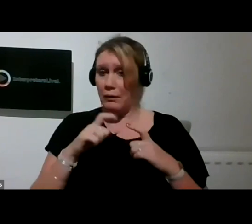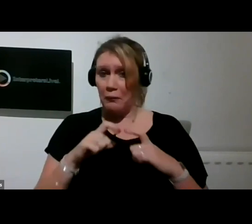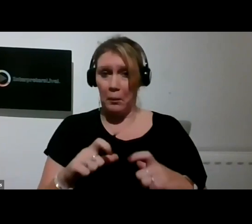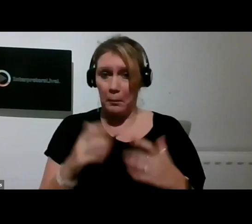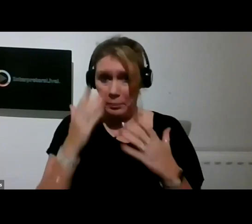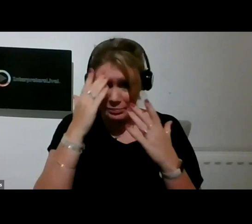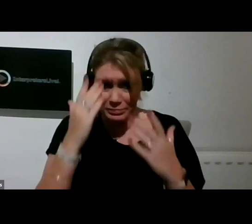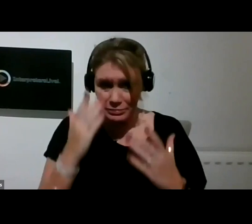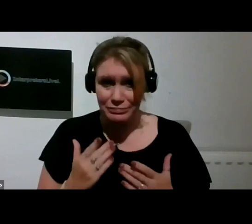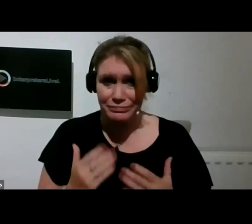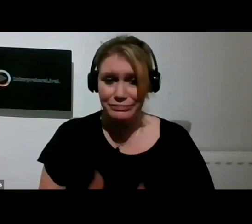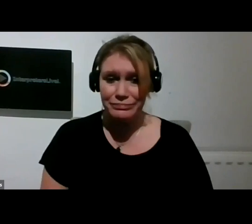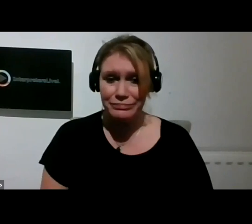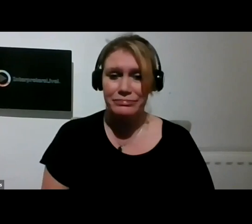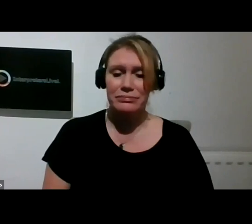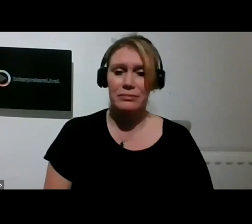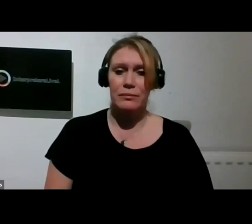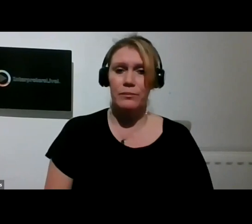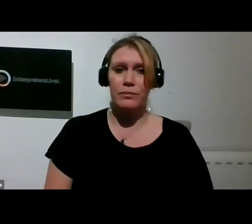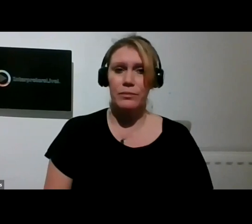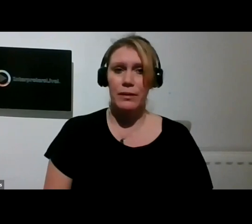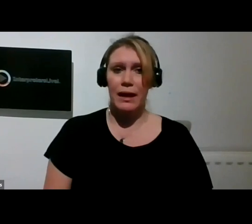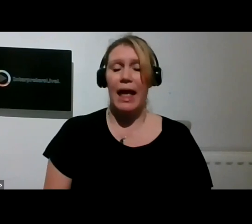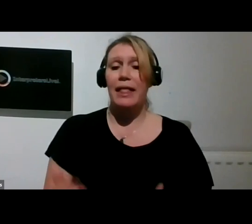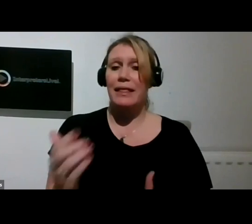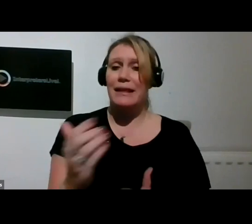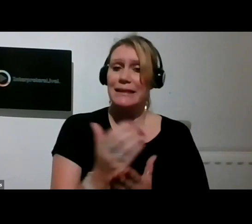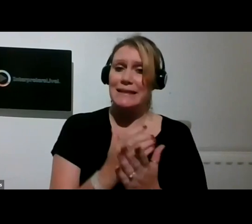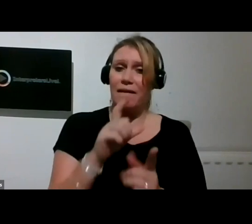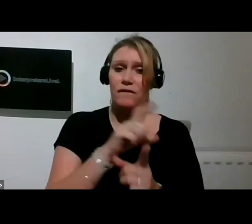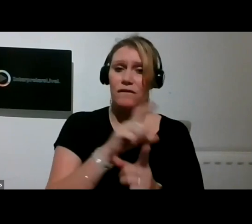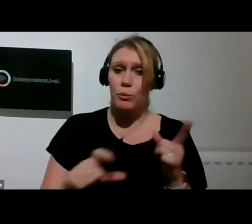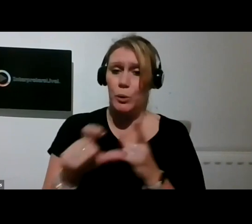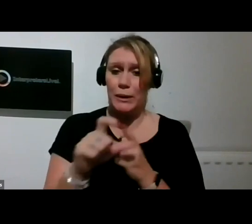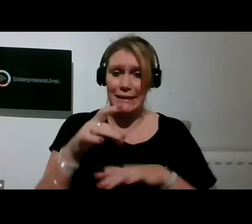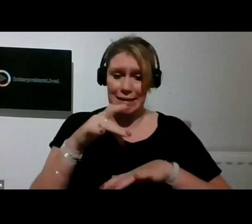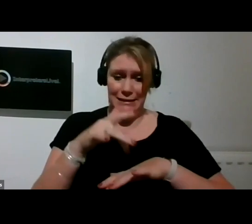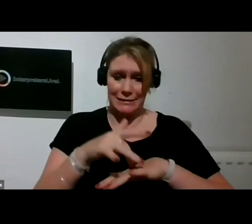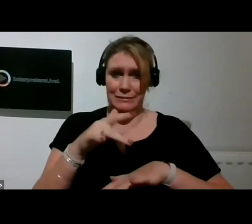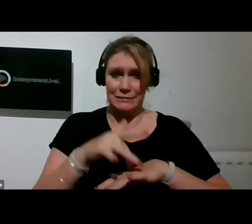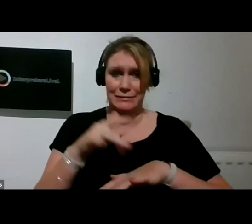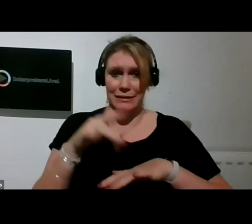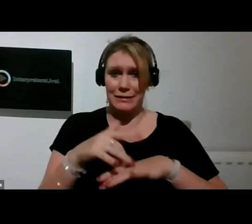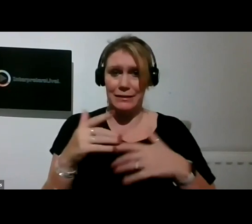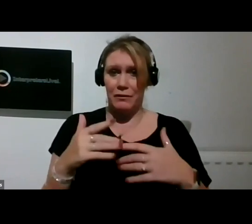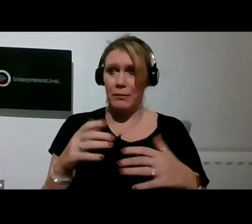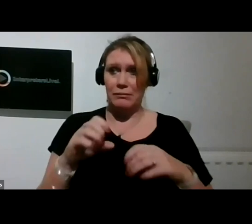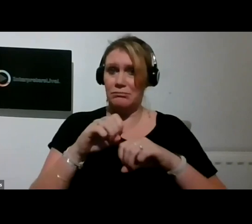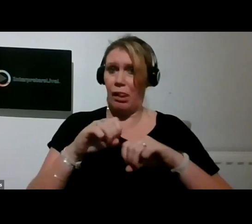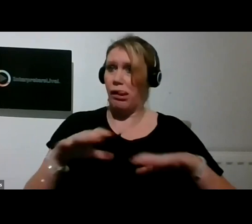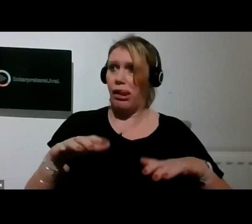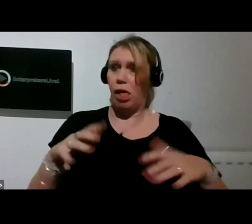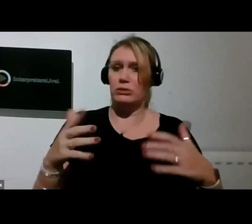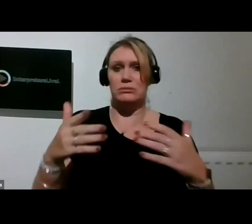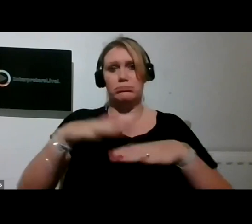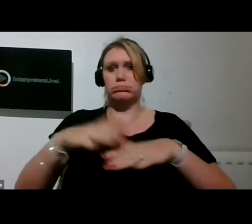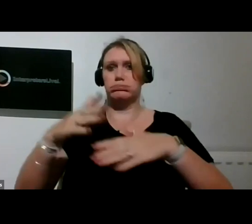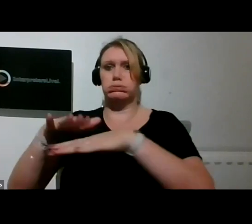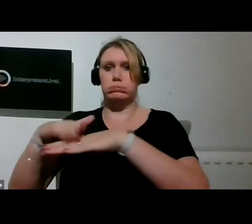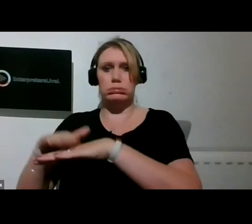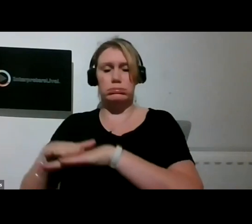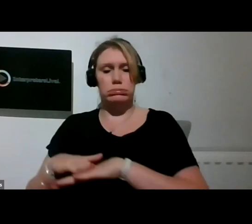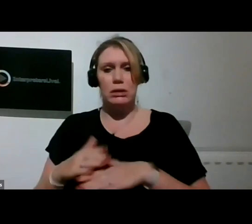I've said, the safe community-run spaces available to disabled people have mostly been lost, together with the funded disabled